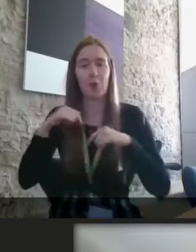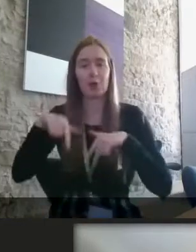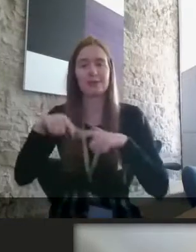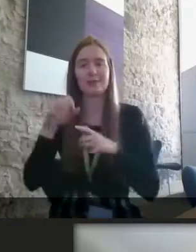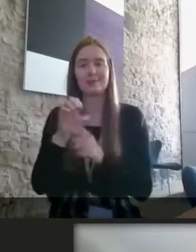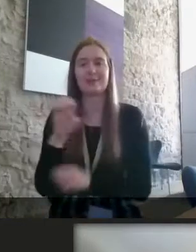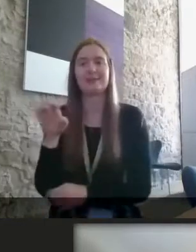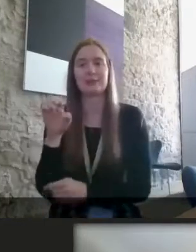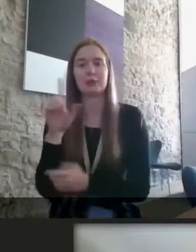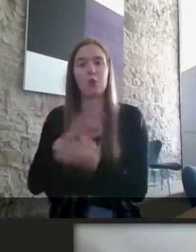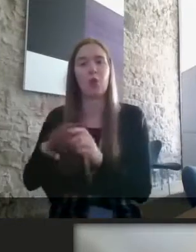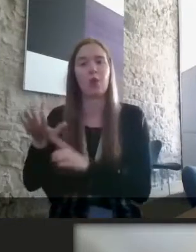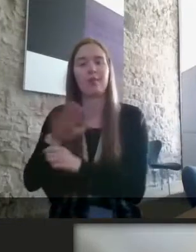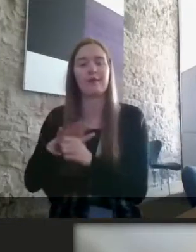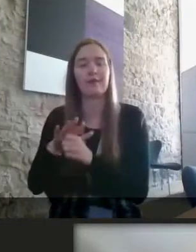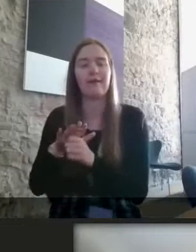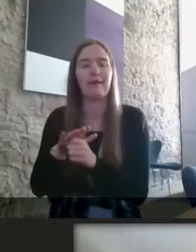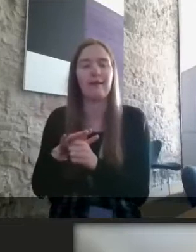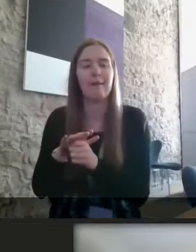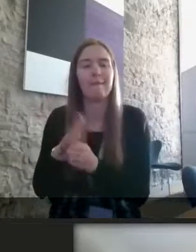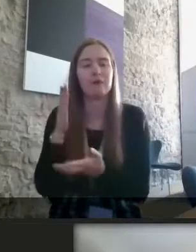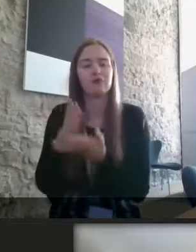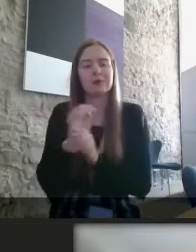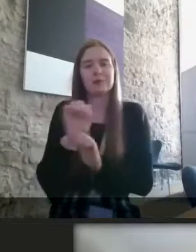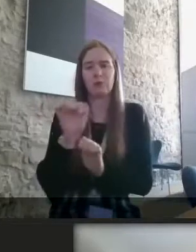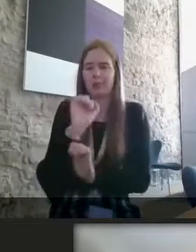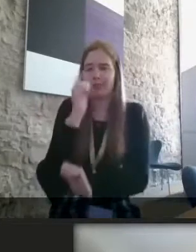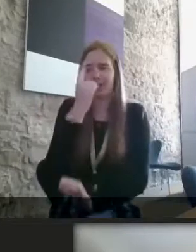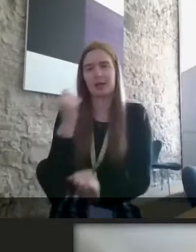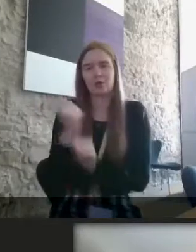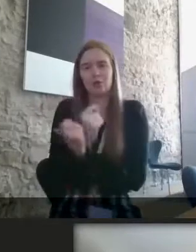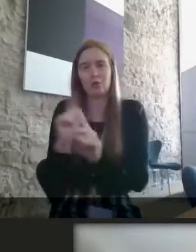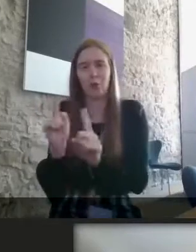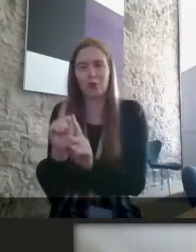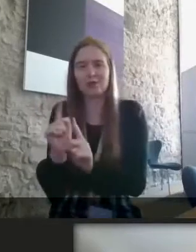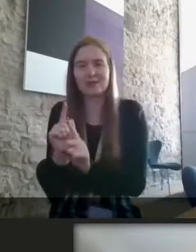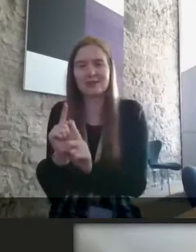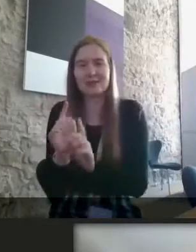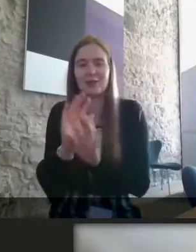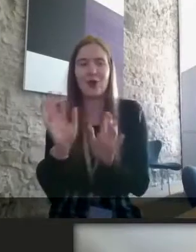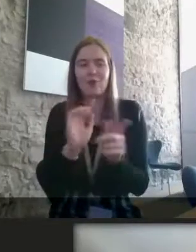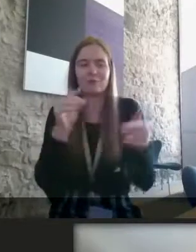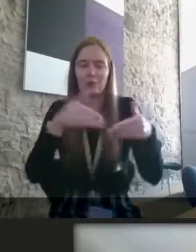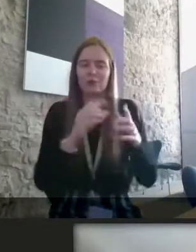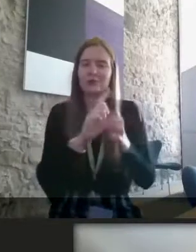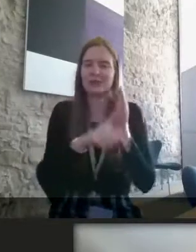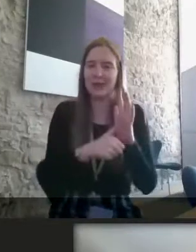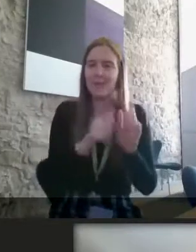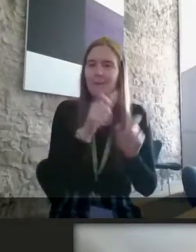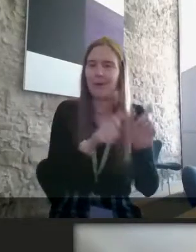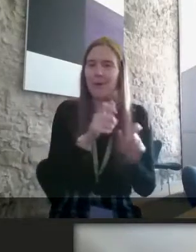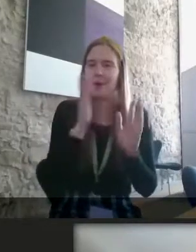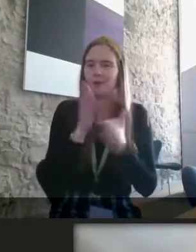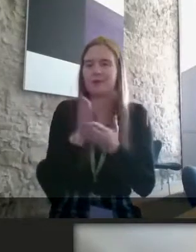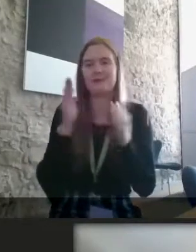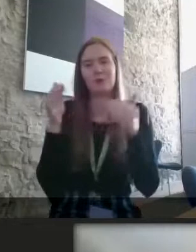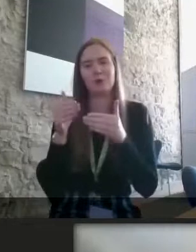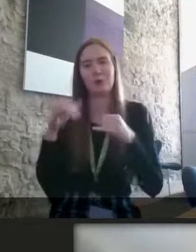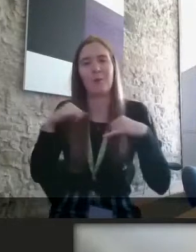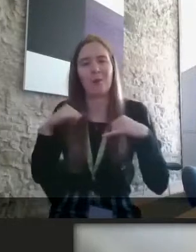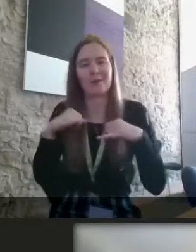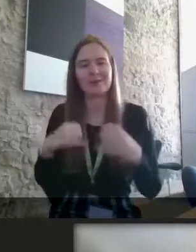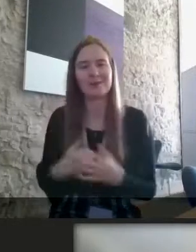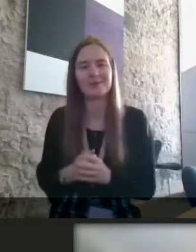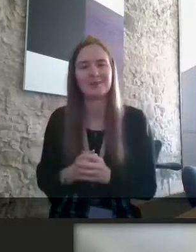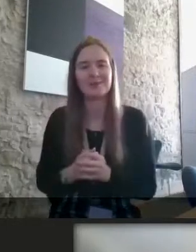event and it was around about how you know what they can do rather than as you said there the other way about and i think that's incredibly important i suppose naomi